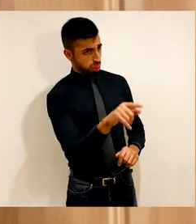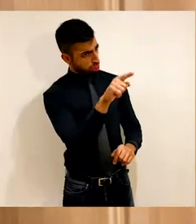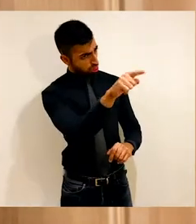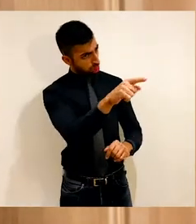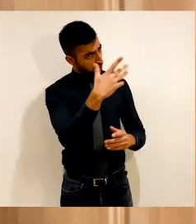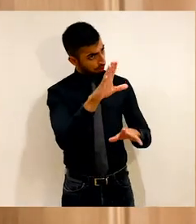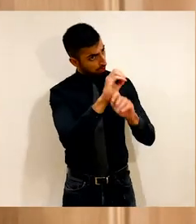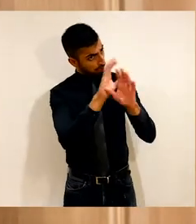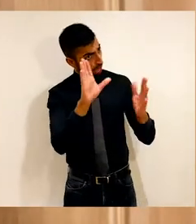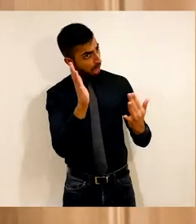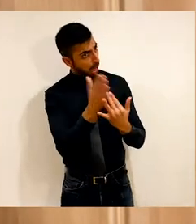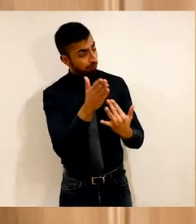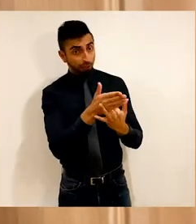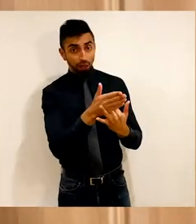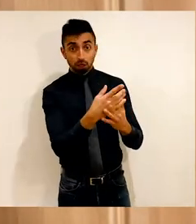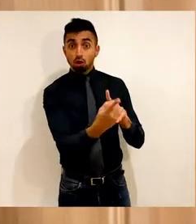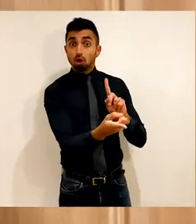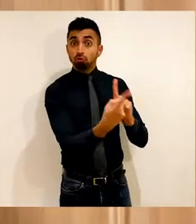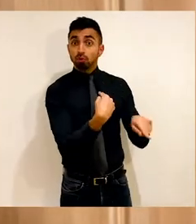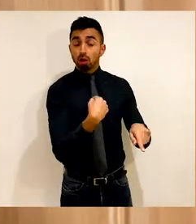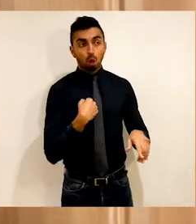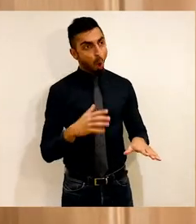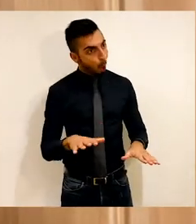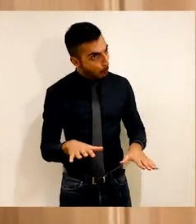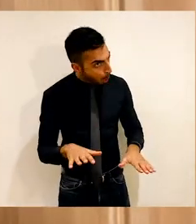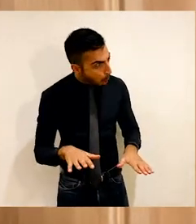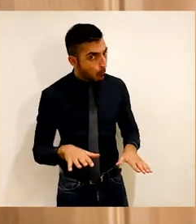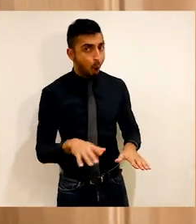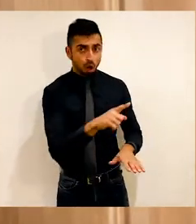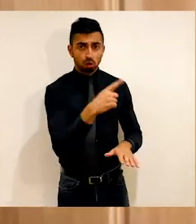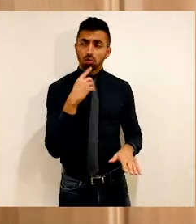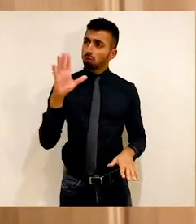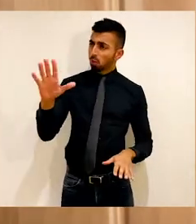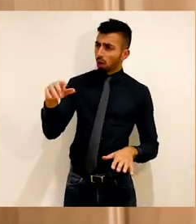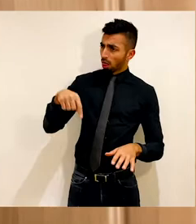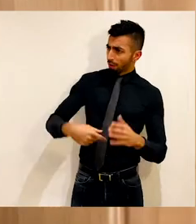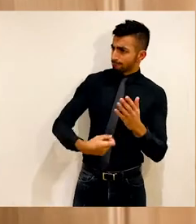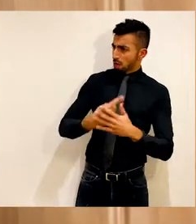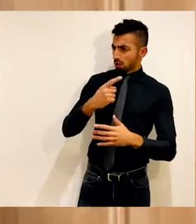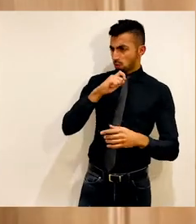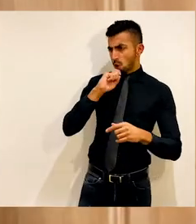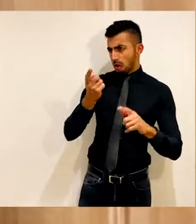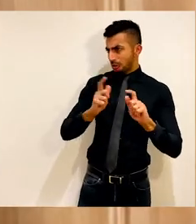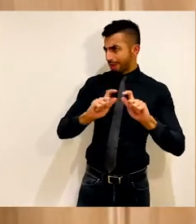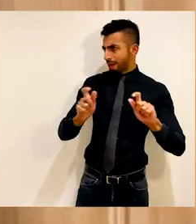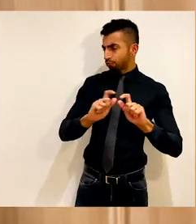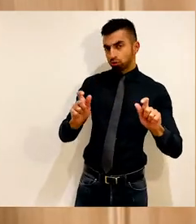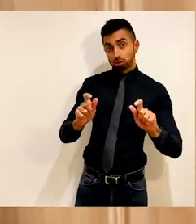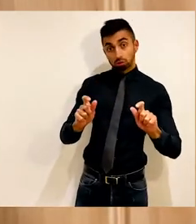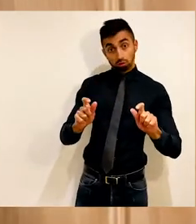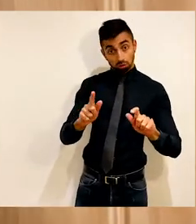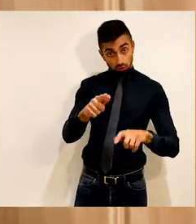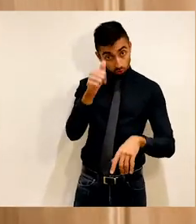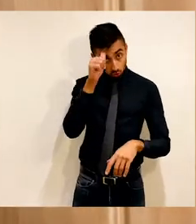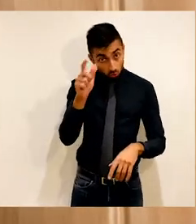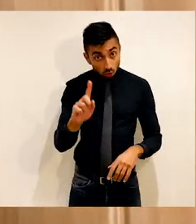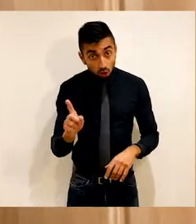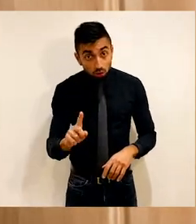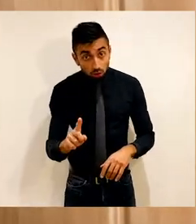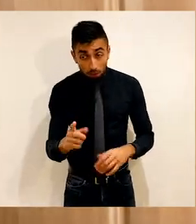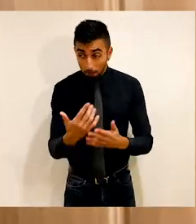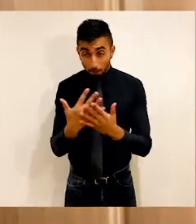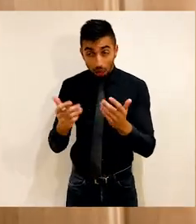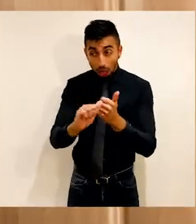accessibility. The response was refreshing. They explained that they would have captions, which is a step that